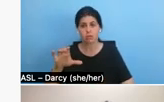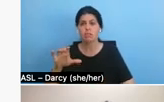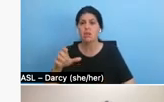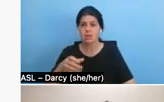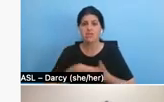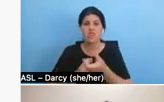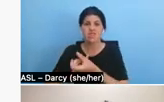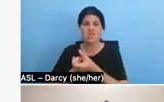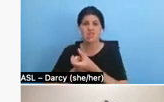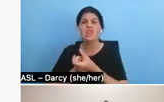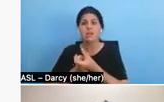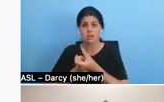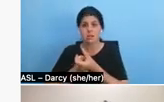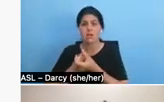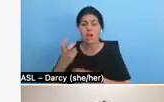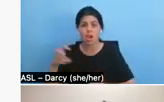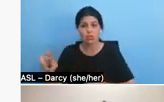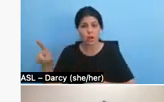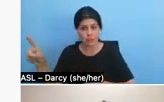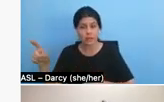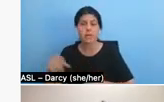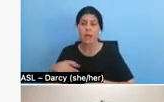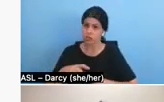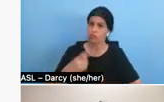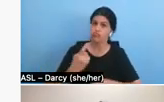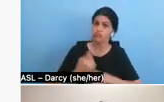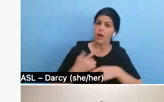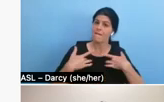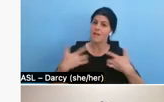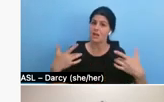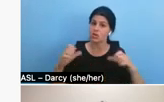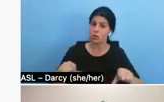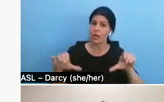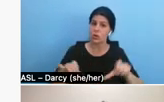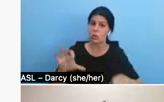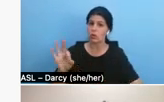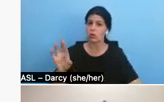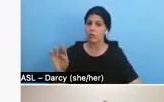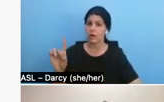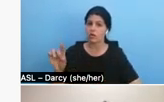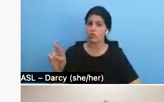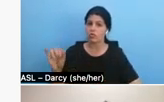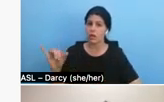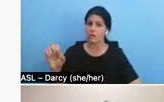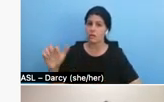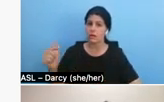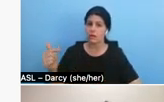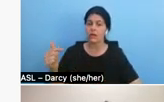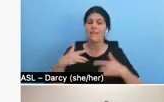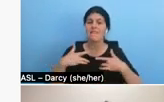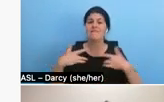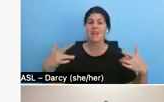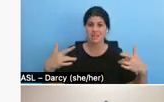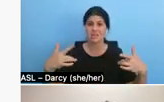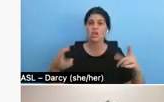doing a fundraiser event is a way of securing individual donors and also of generating, um, things